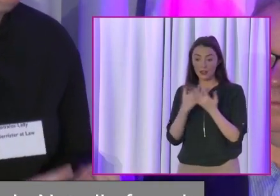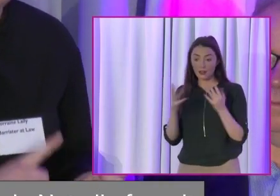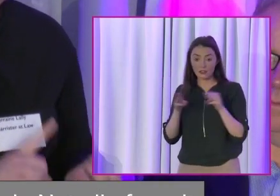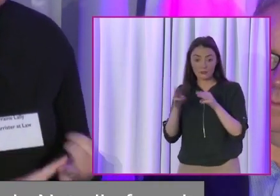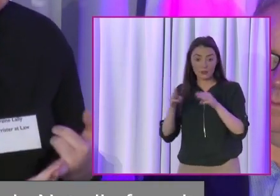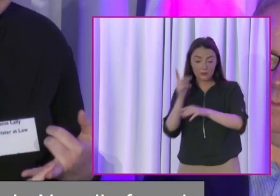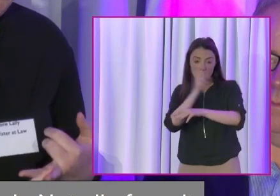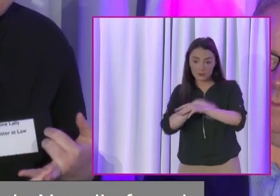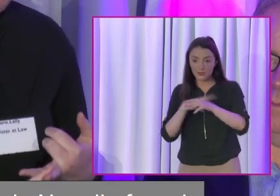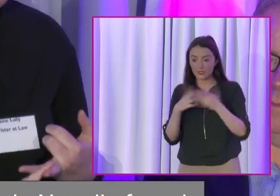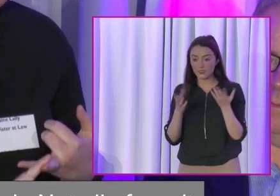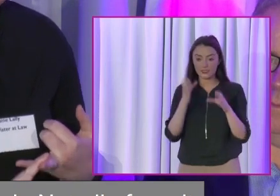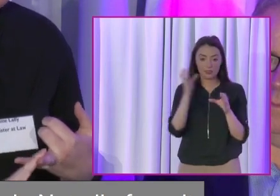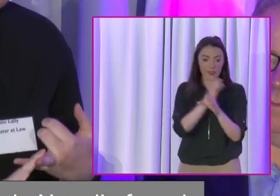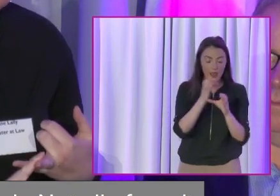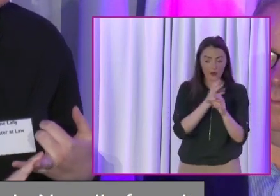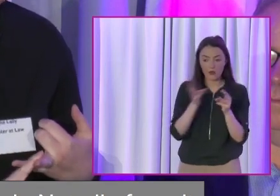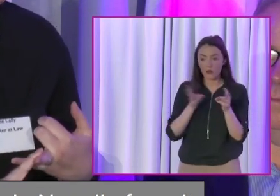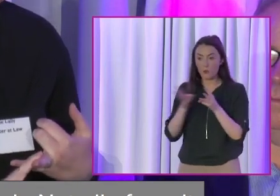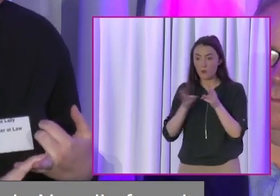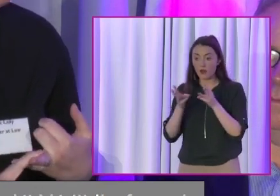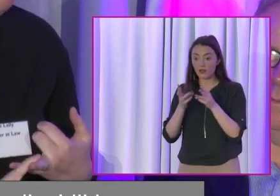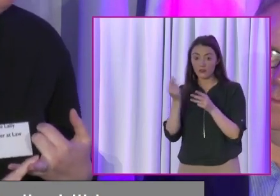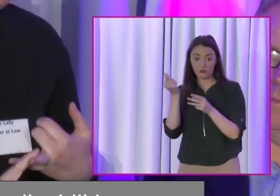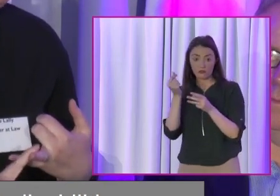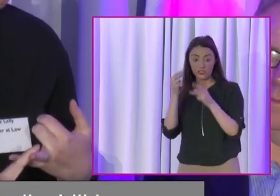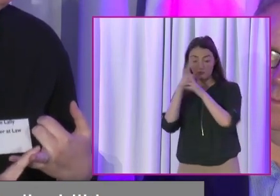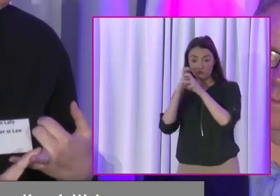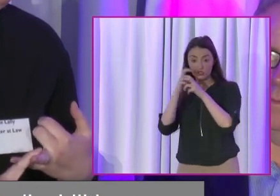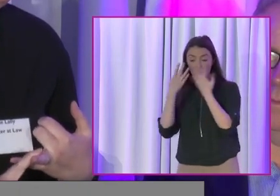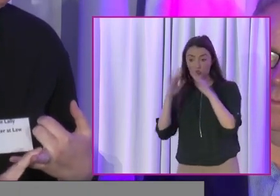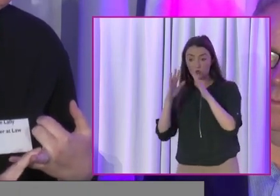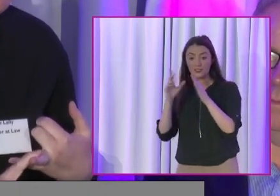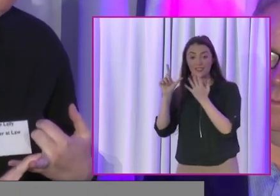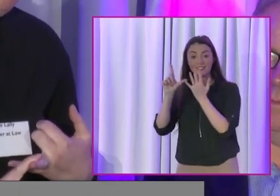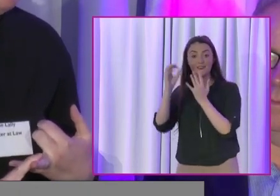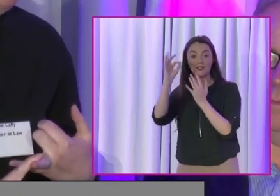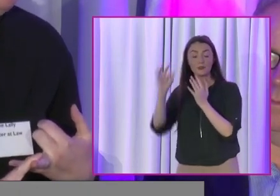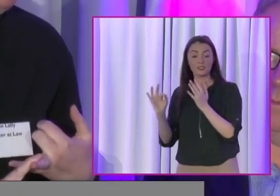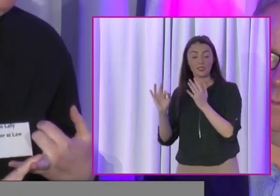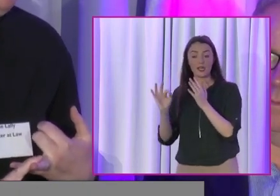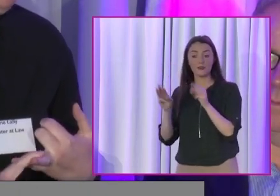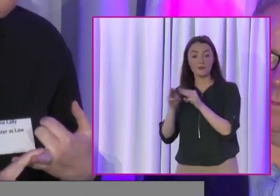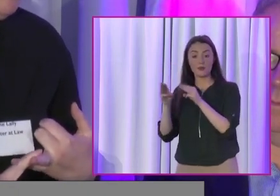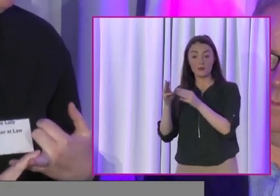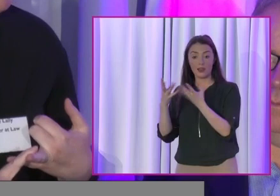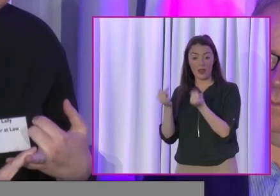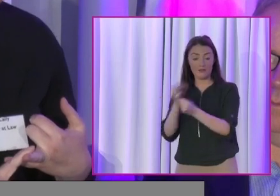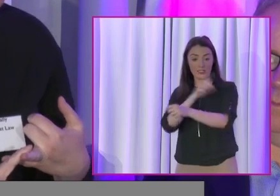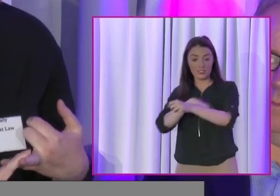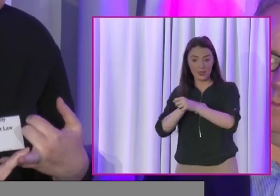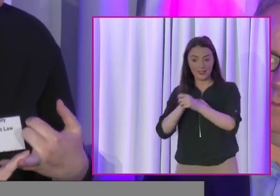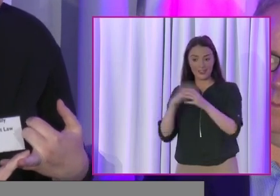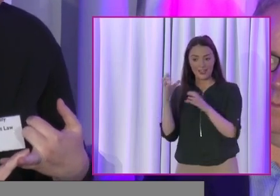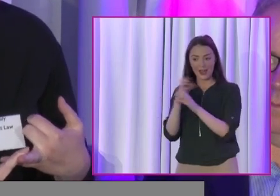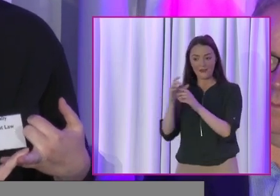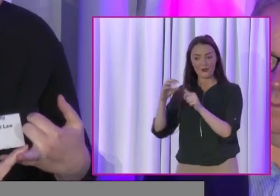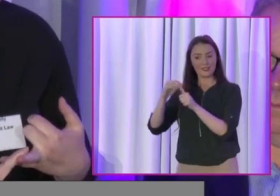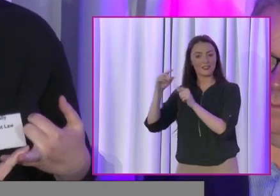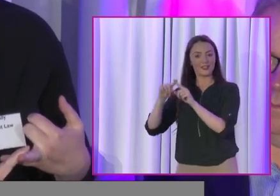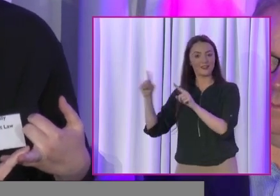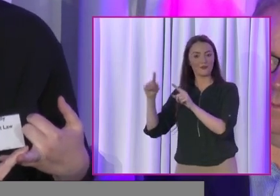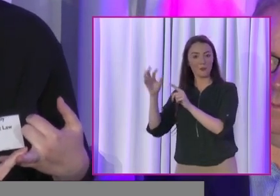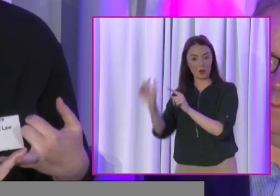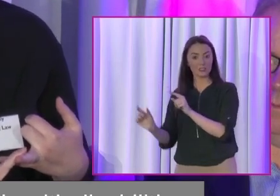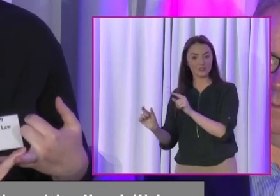caring. They're working. The most recent research shows 70% of people with disabilities are actually caring for somebody as well. We do great work, and we